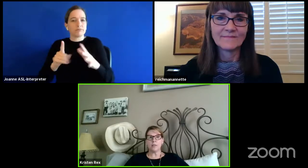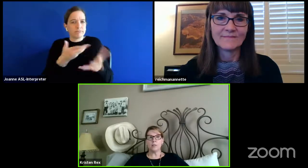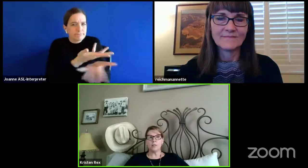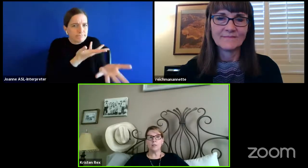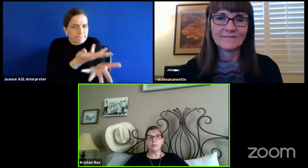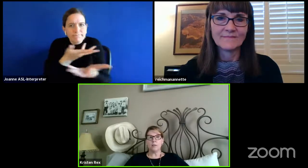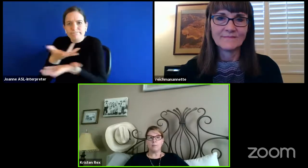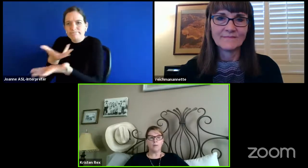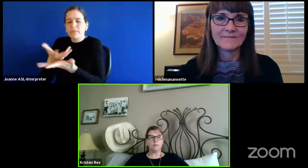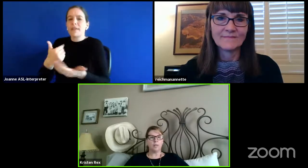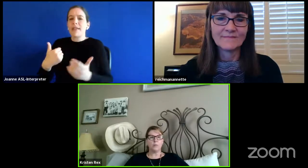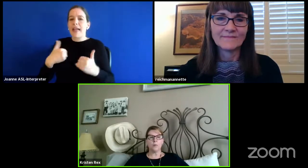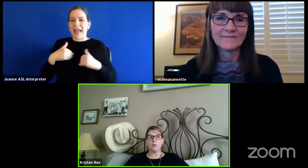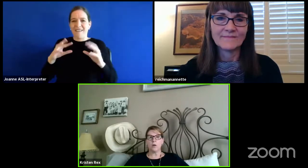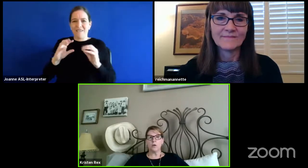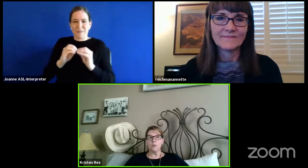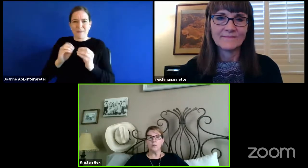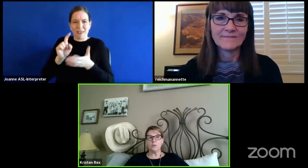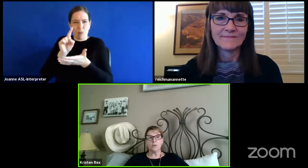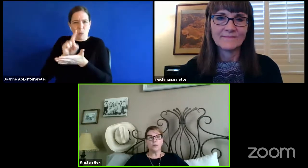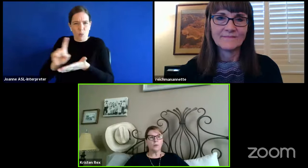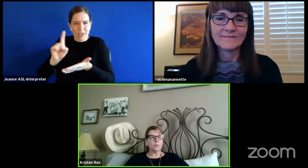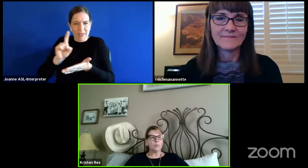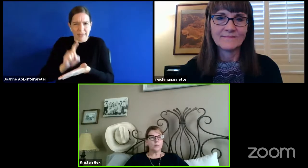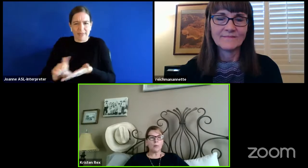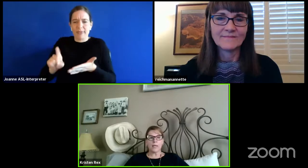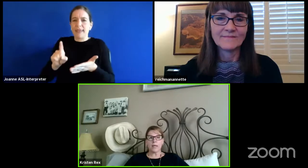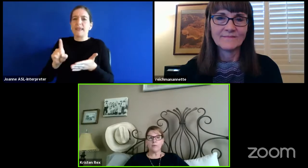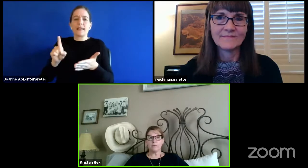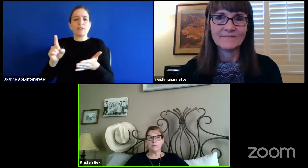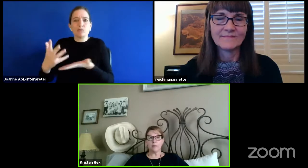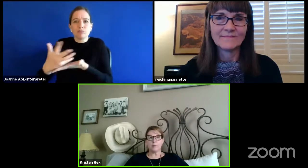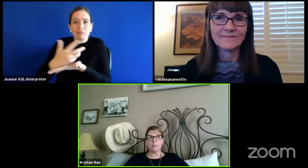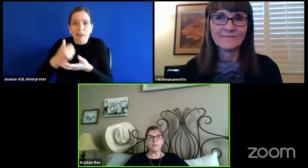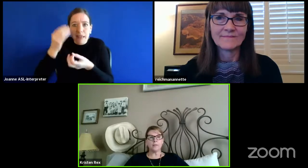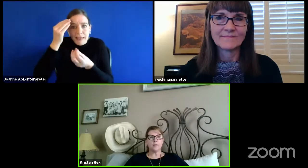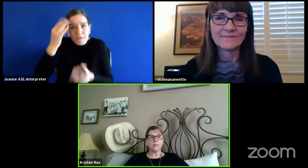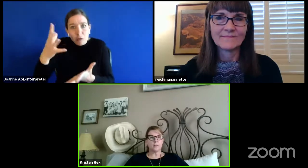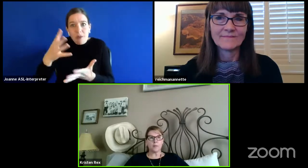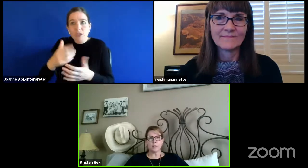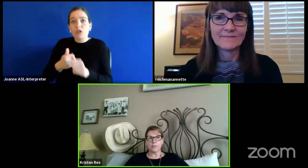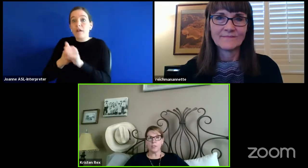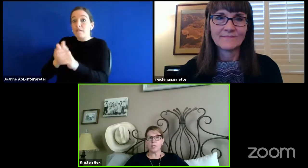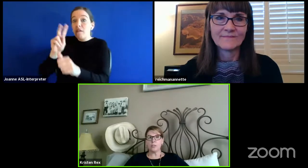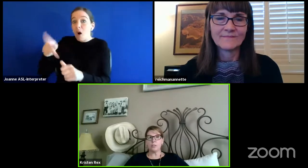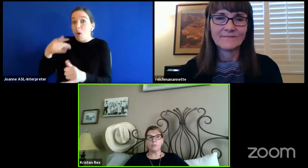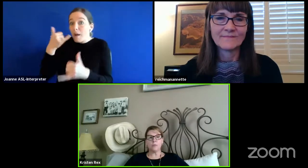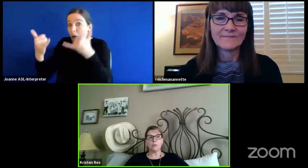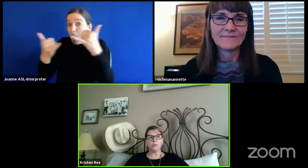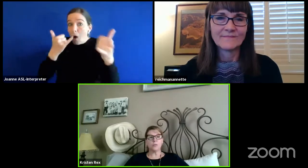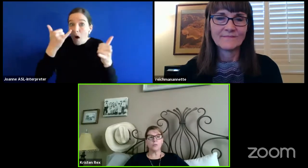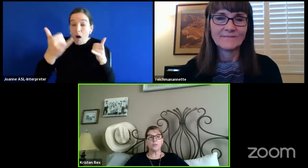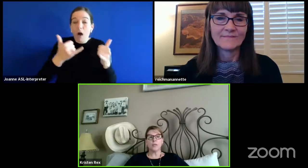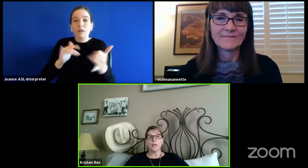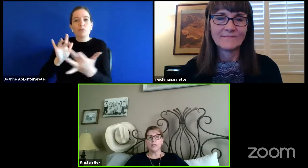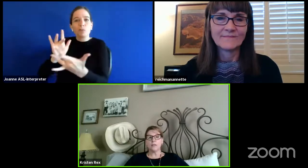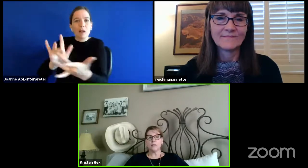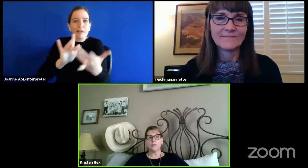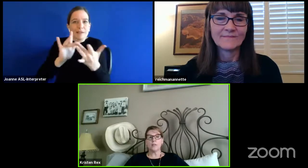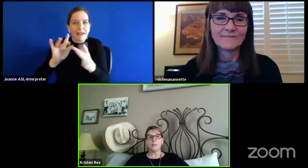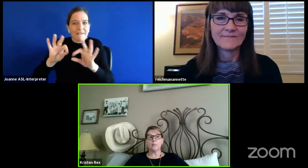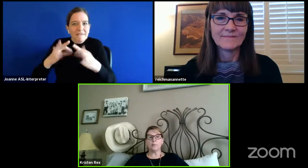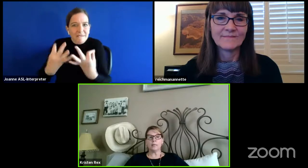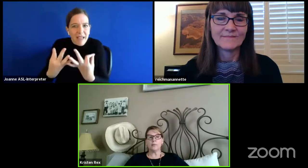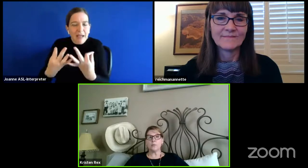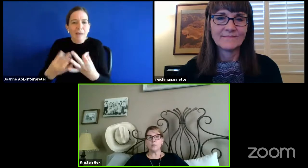information, make follow up calls, reach back out to families, special education directors, and